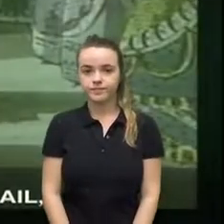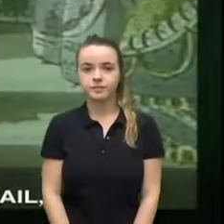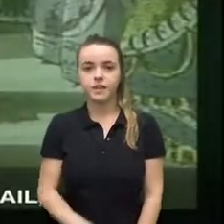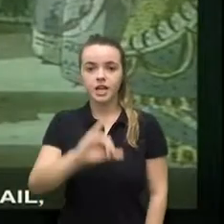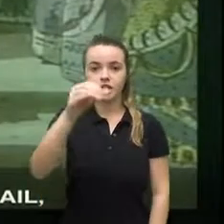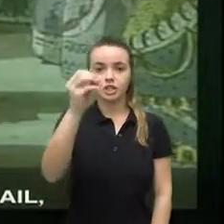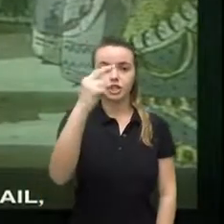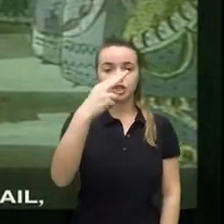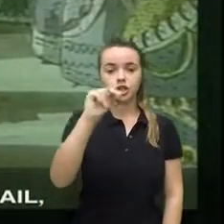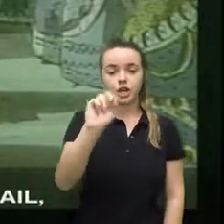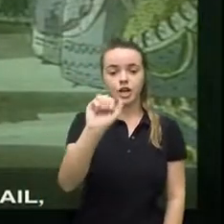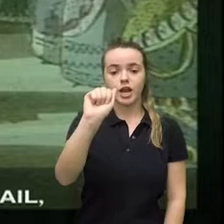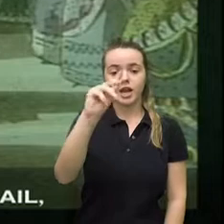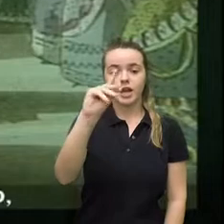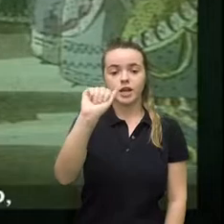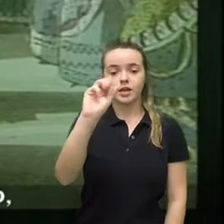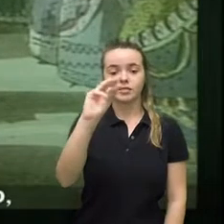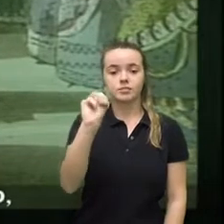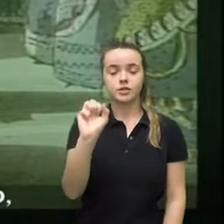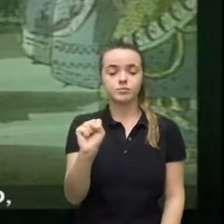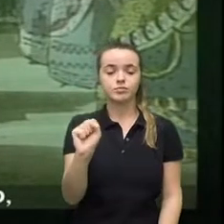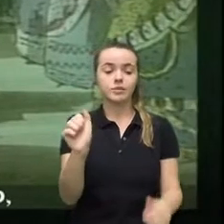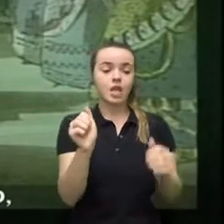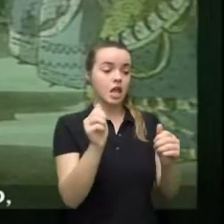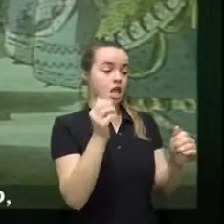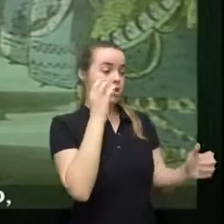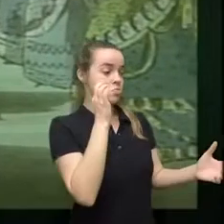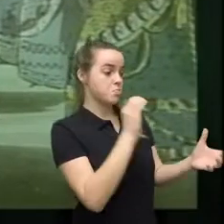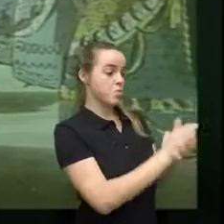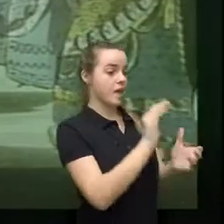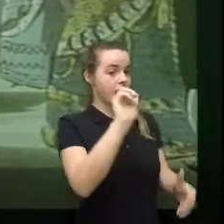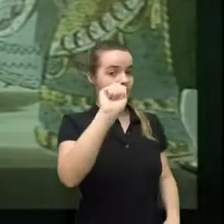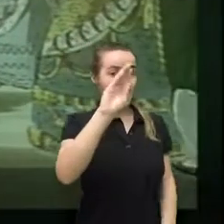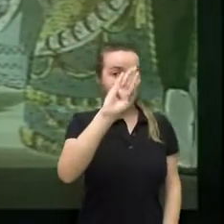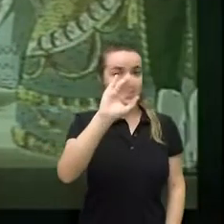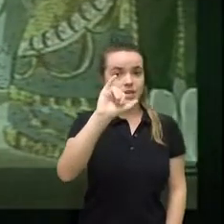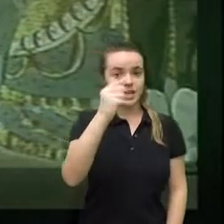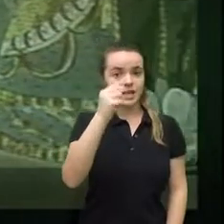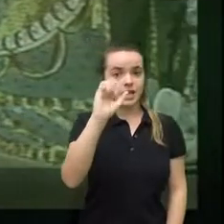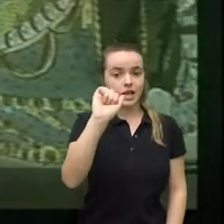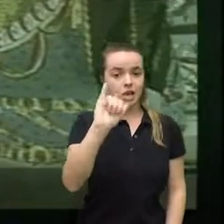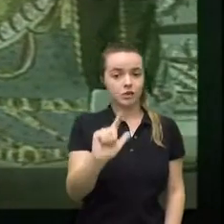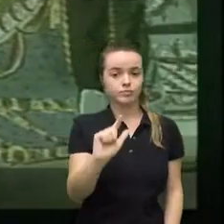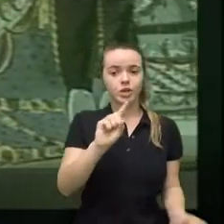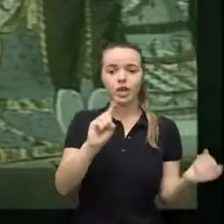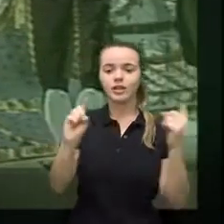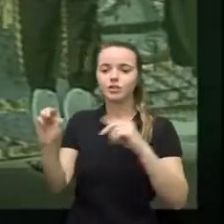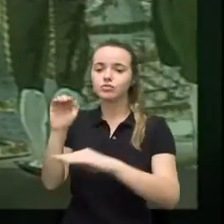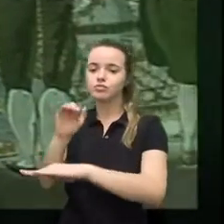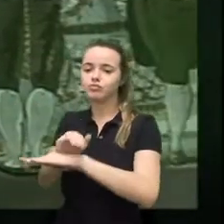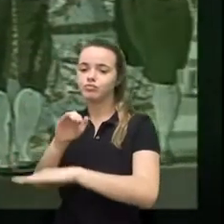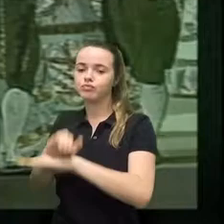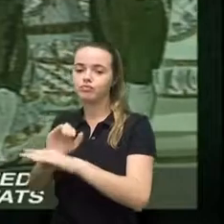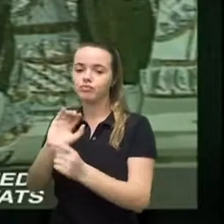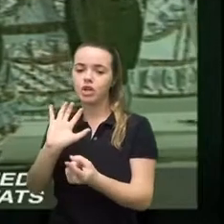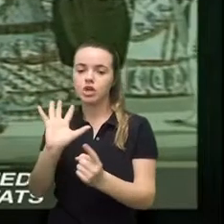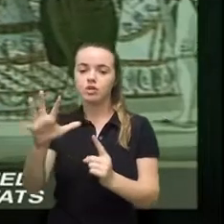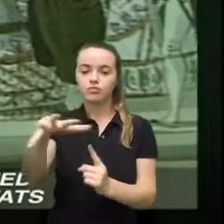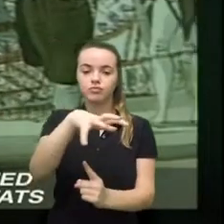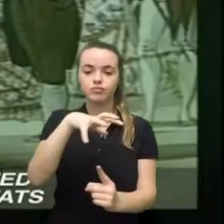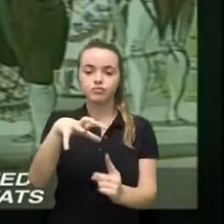John Adams and his wife Abigail find themselves in England surrounded by a world of wealth and privilege